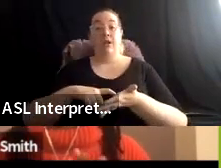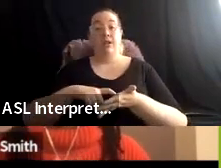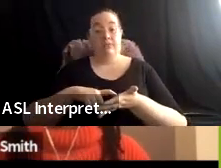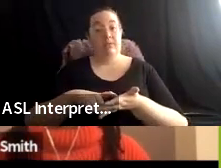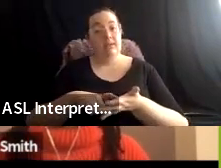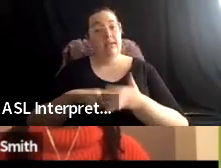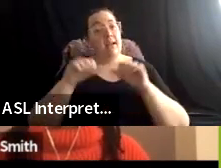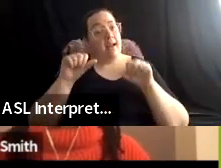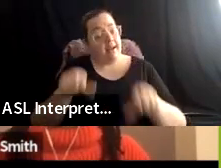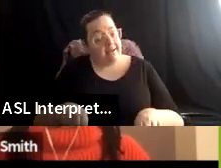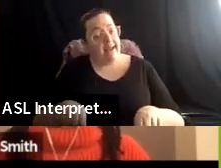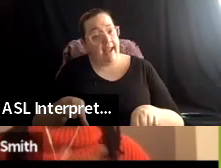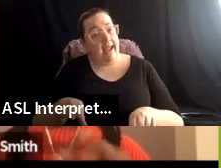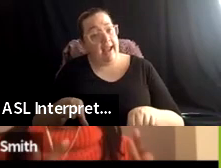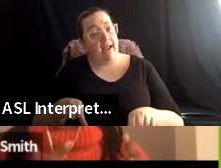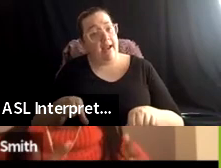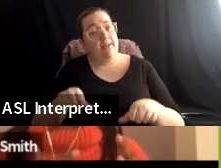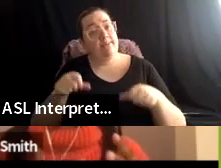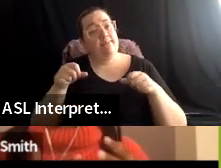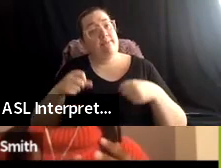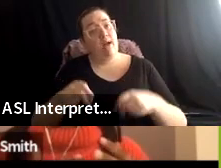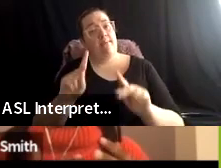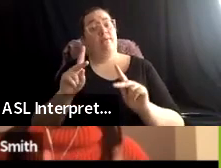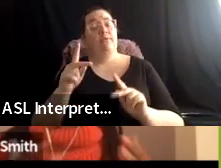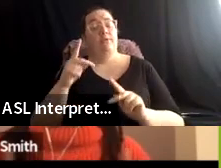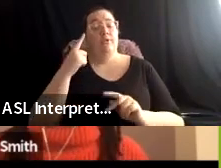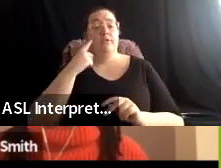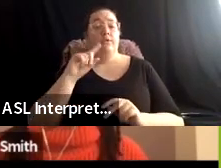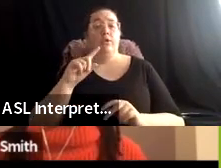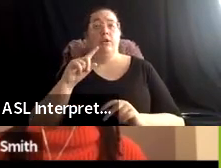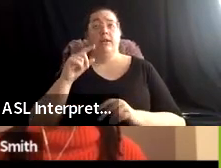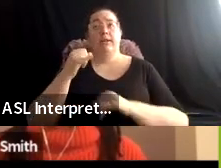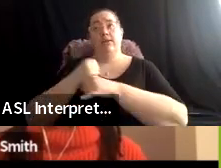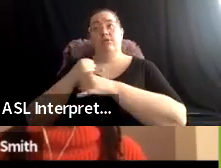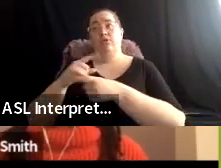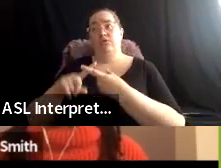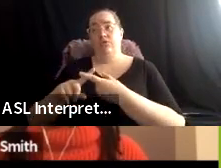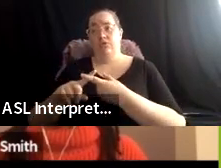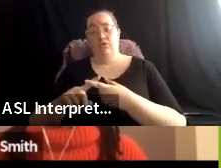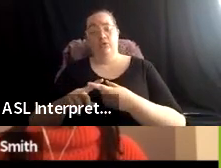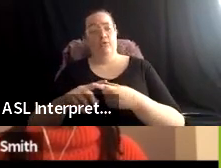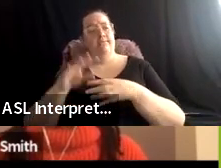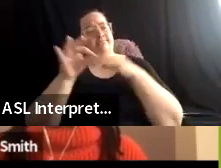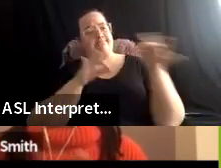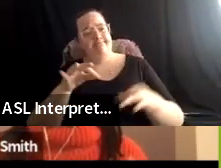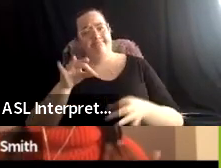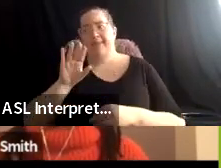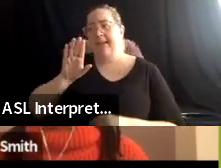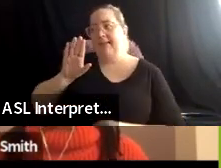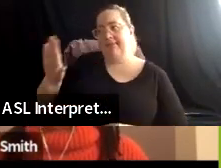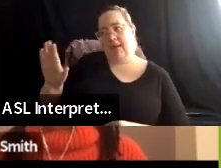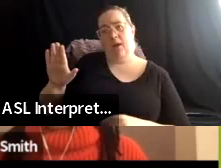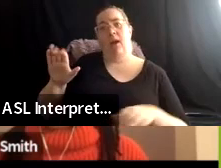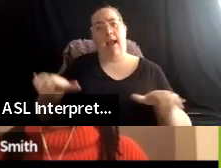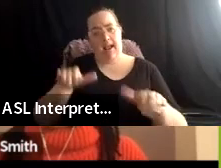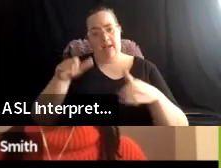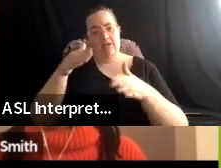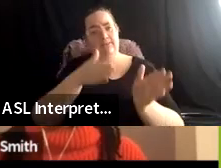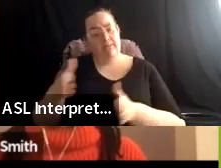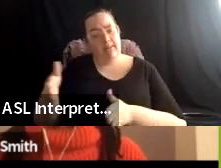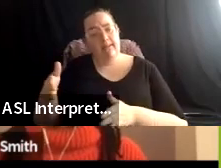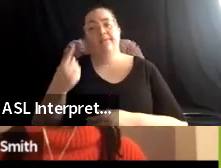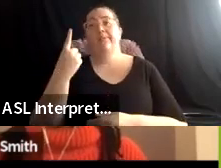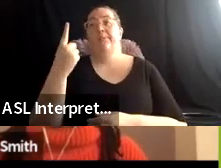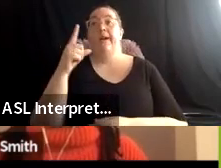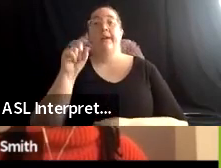the place where institutions verbalize what their action plans are. Um, and one question that we often get in this